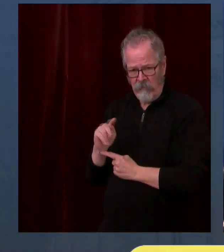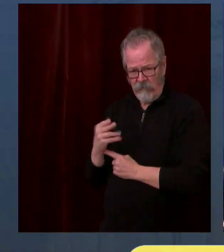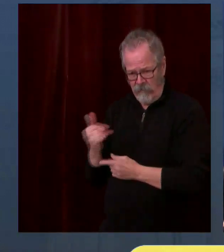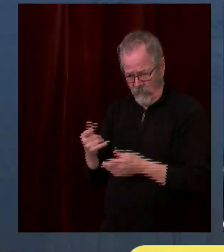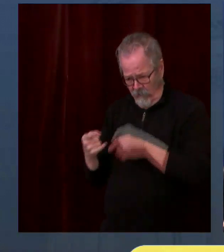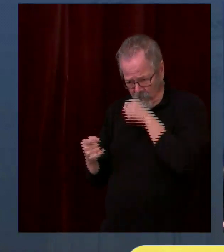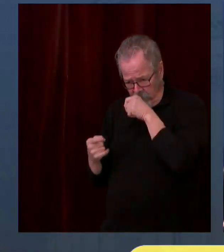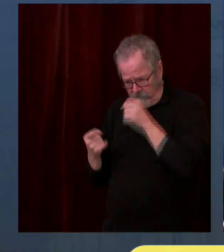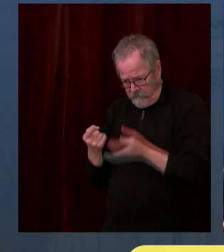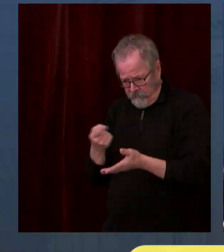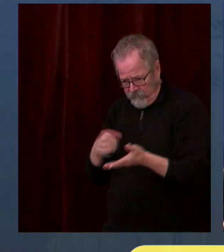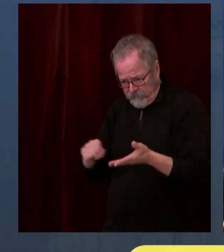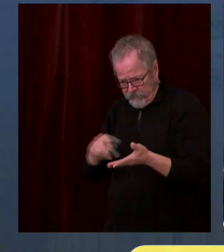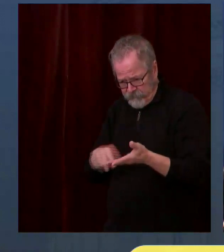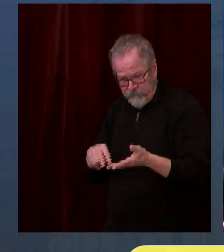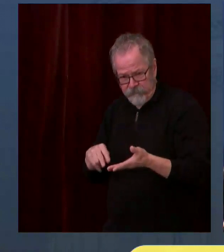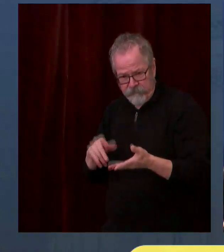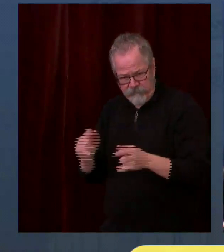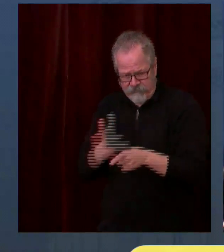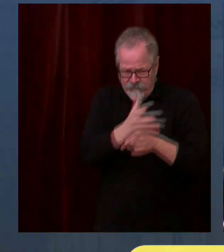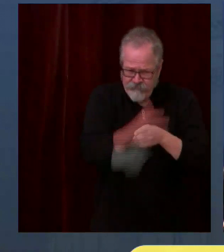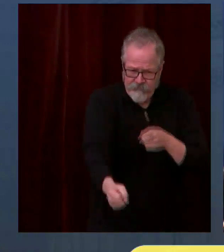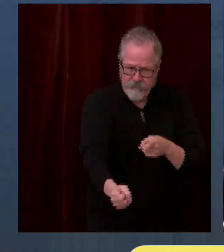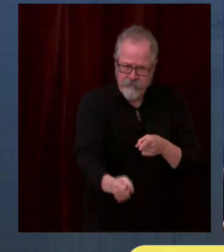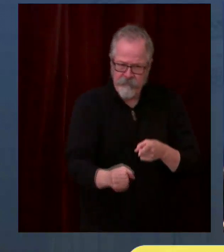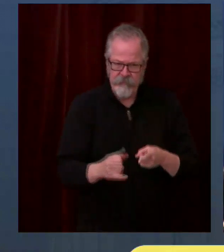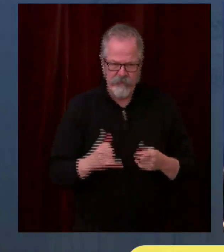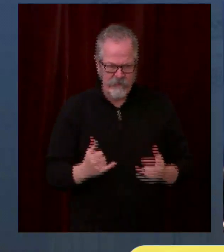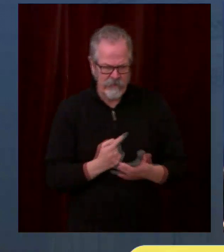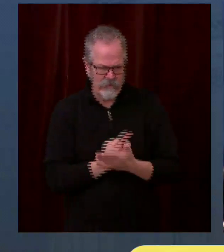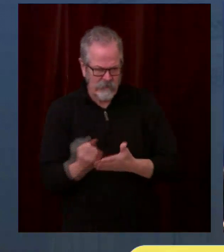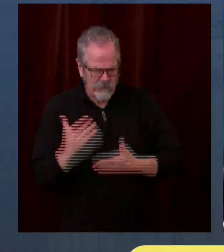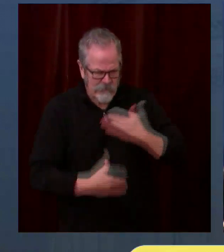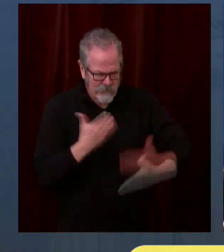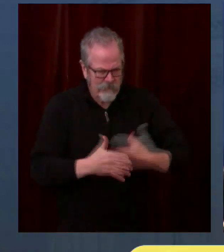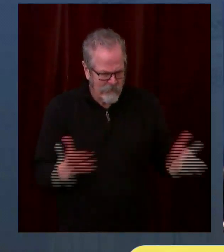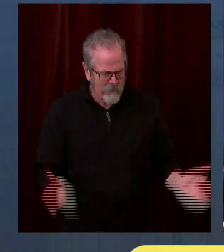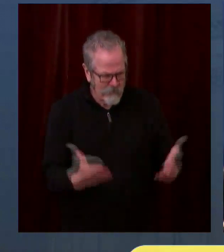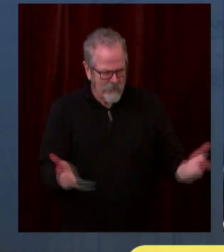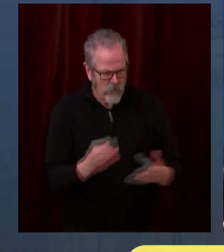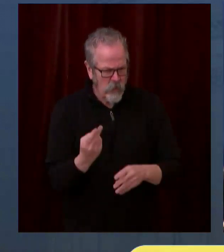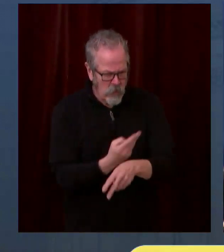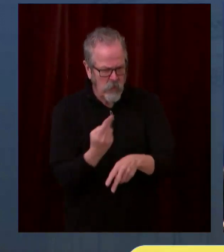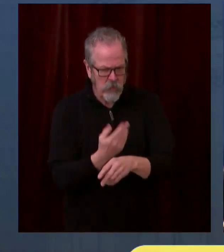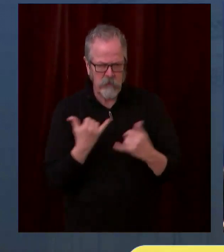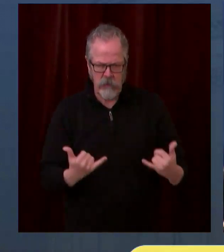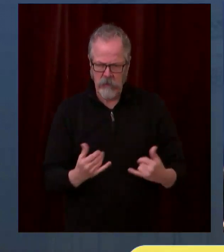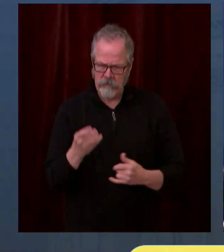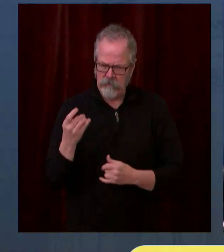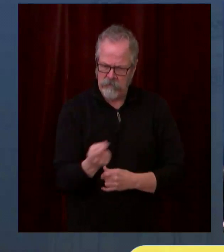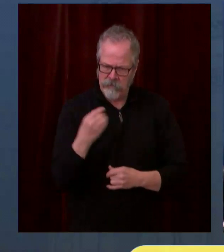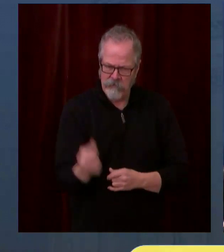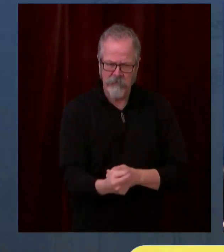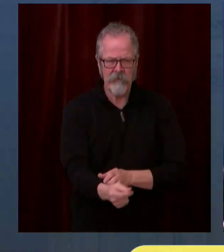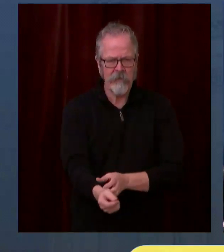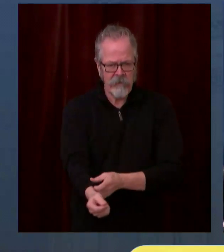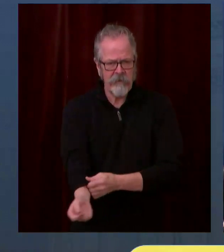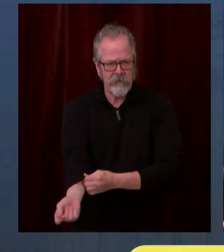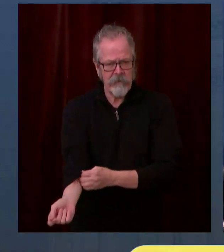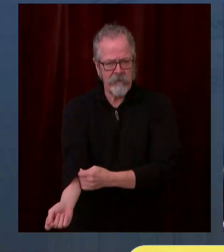the help of all of our partners in this effort. But we need to step it up. Again, we need to step up that game